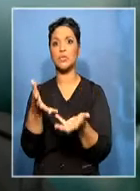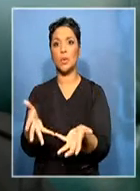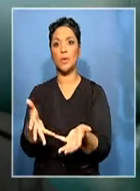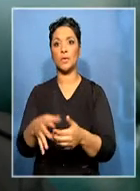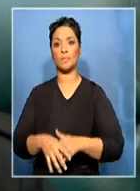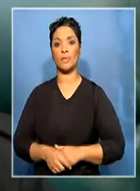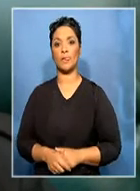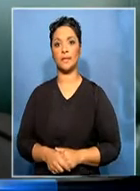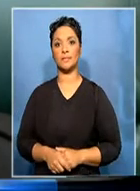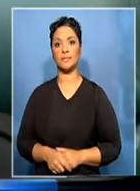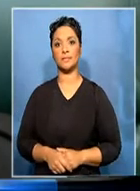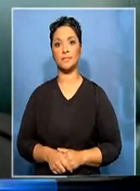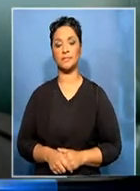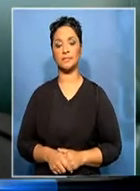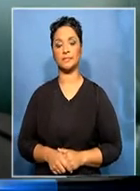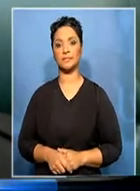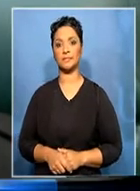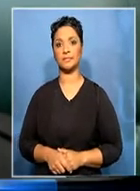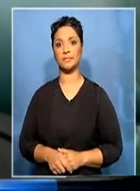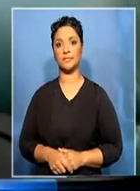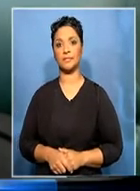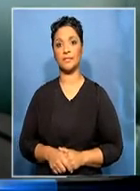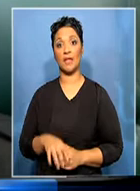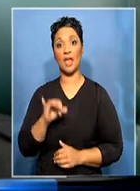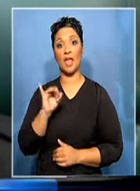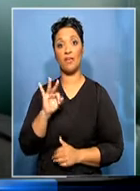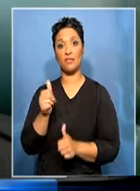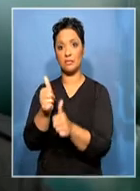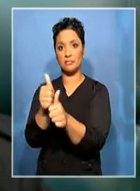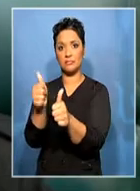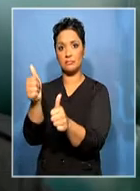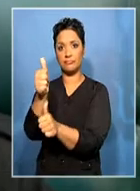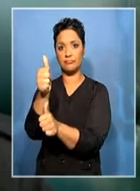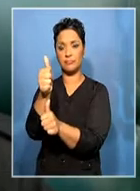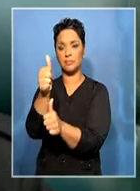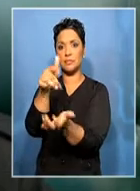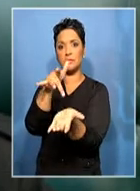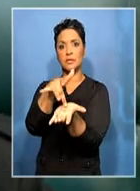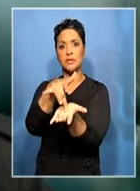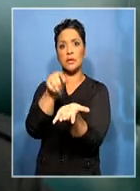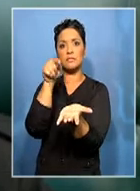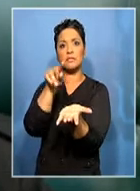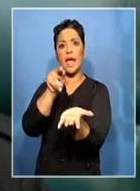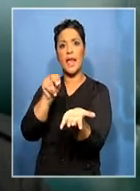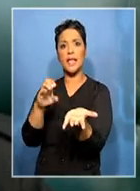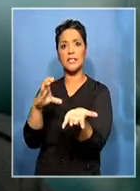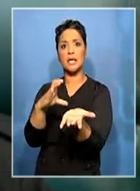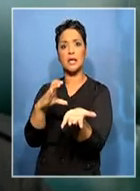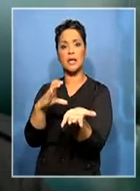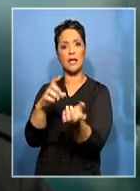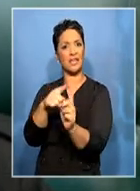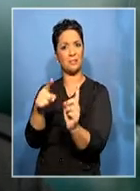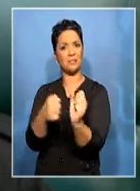as correct to have the chief whip sitting in the ANC and the part of the decision making